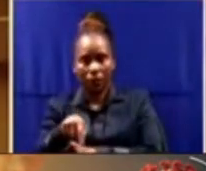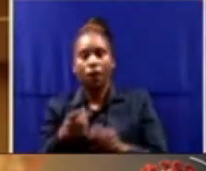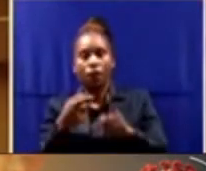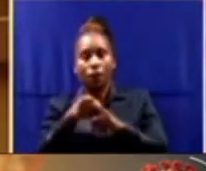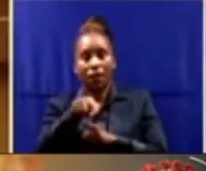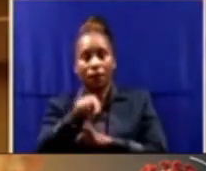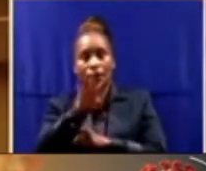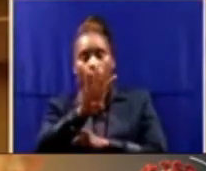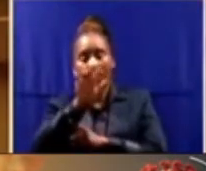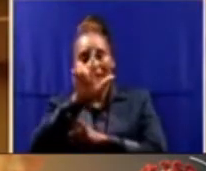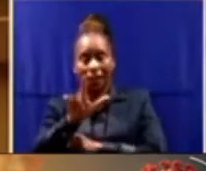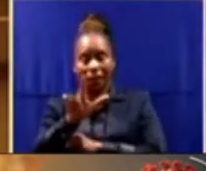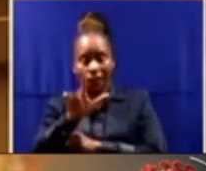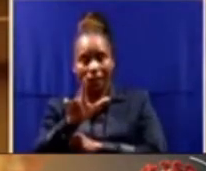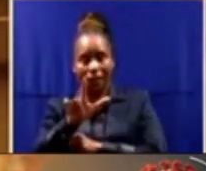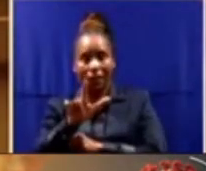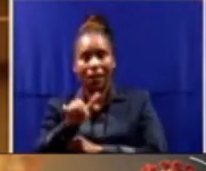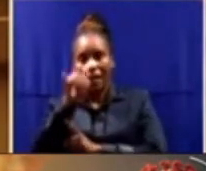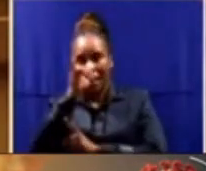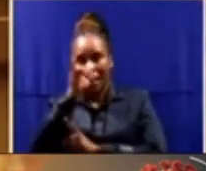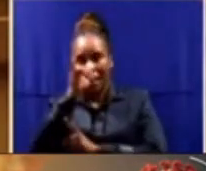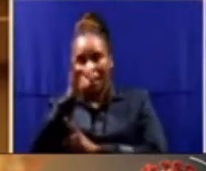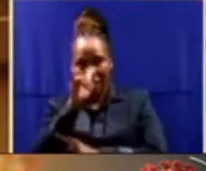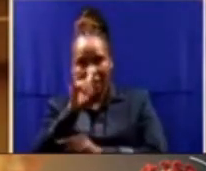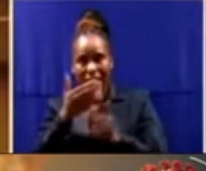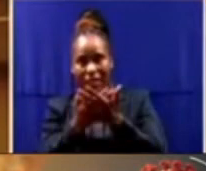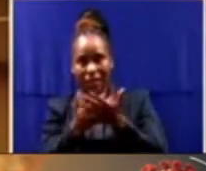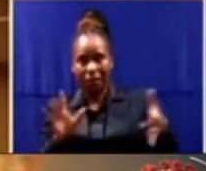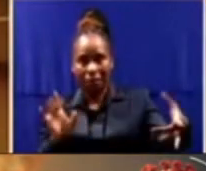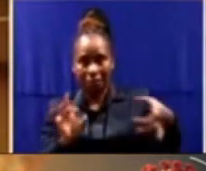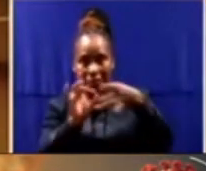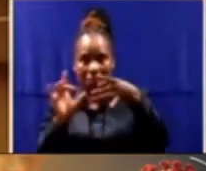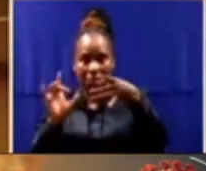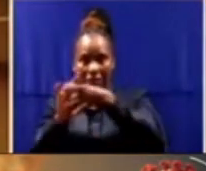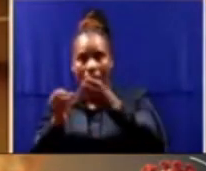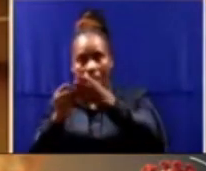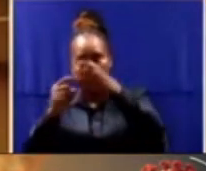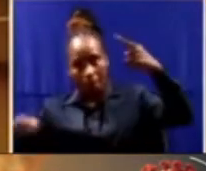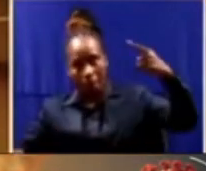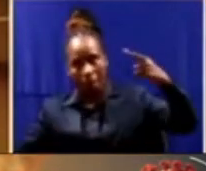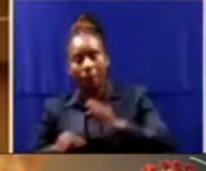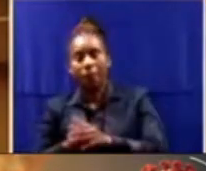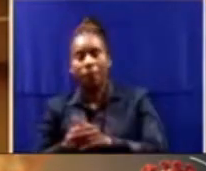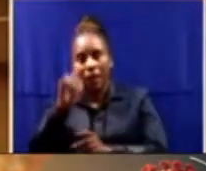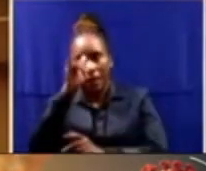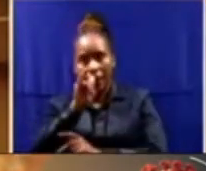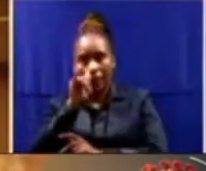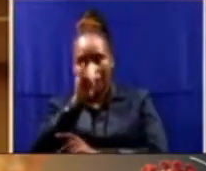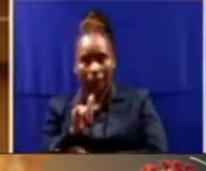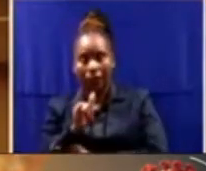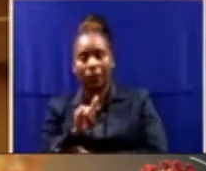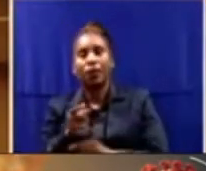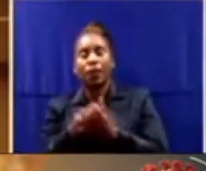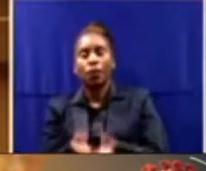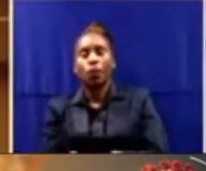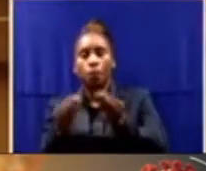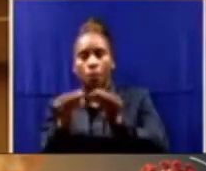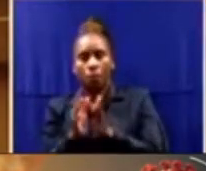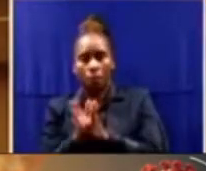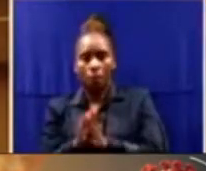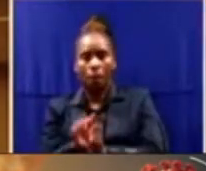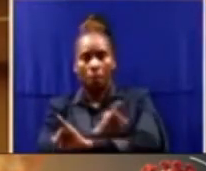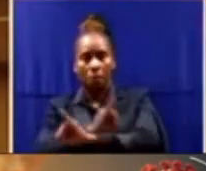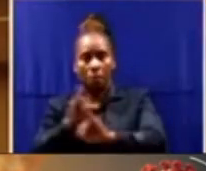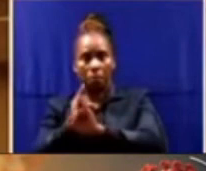violent criminals who could potentially be linked to multiple other crimes, thereby incurring harsher sentences, may well be released